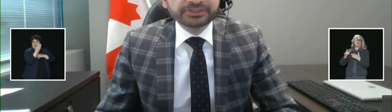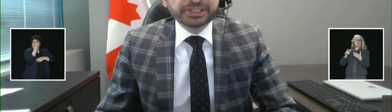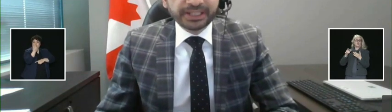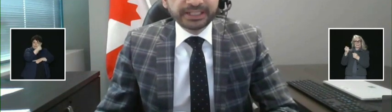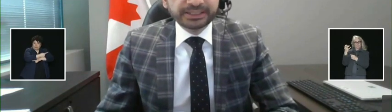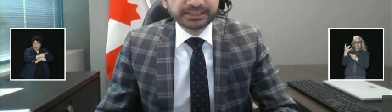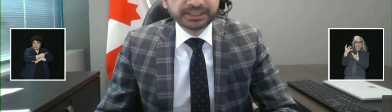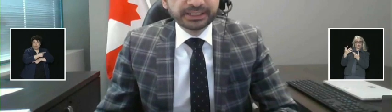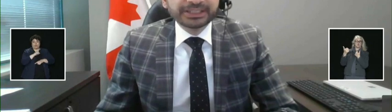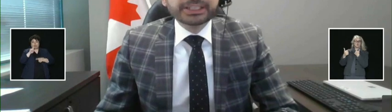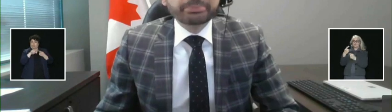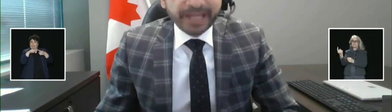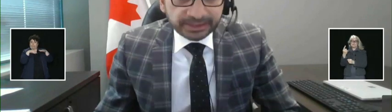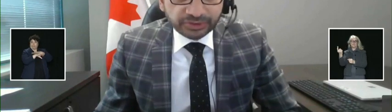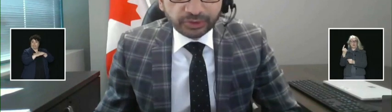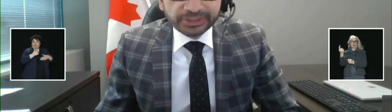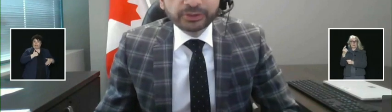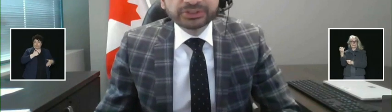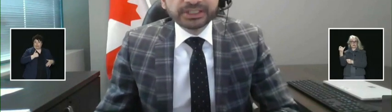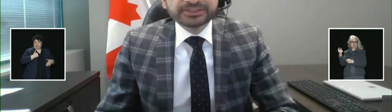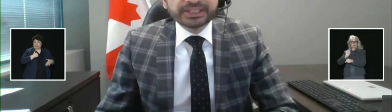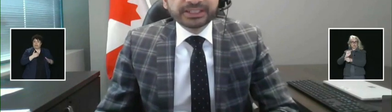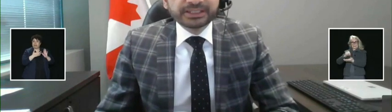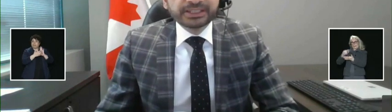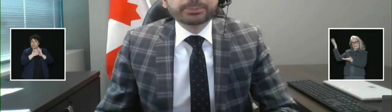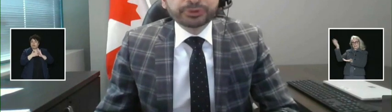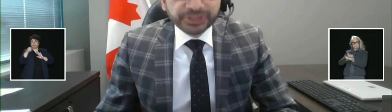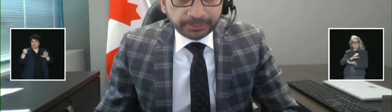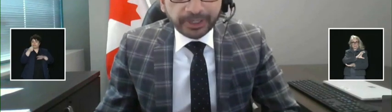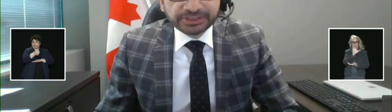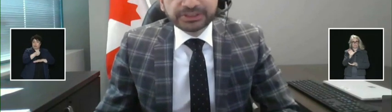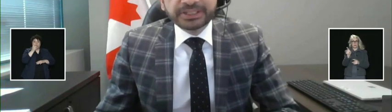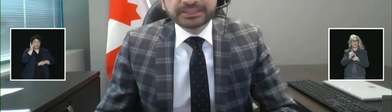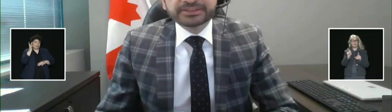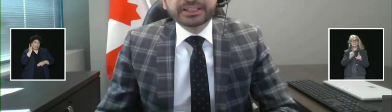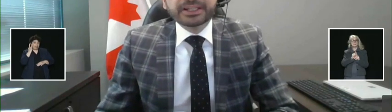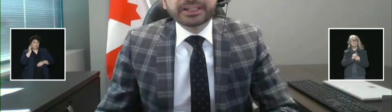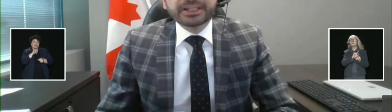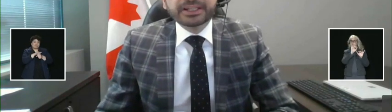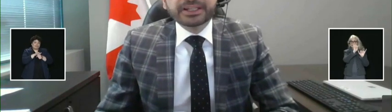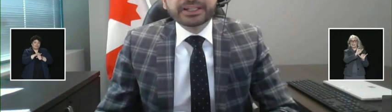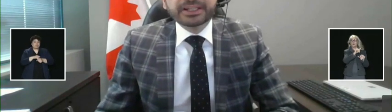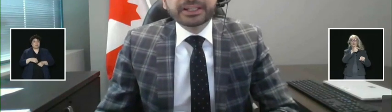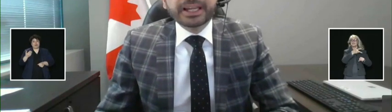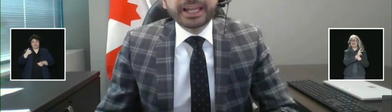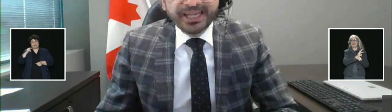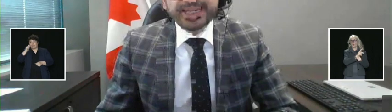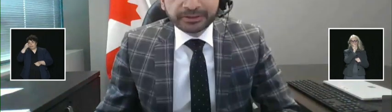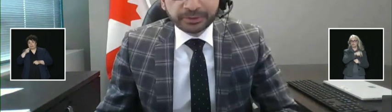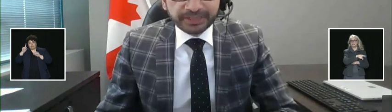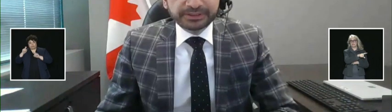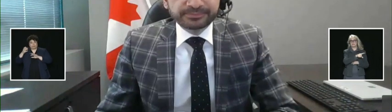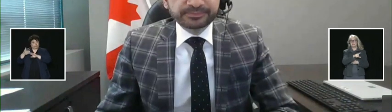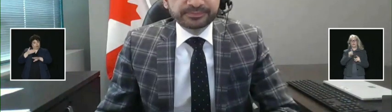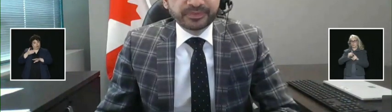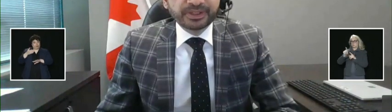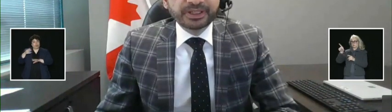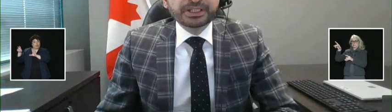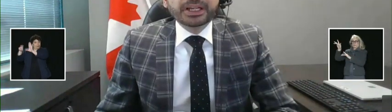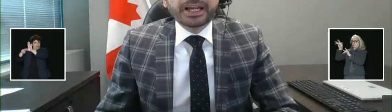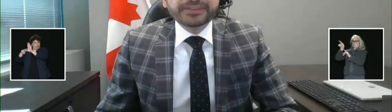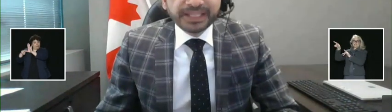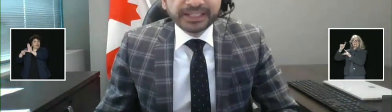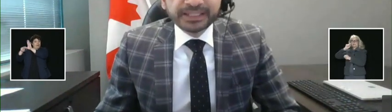upon entry to Canada, mandatory hotel stay, pre-departure test, and test upon